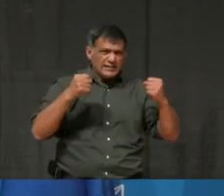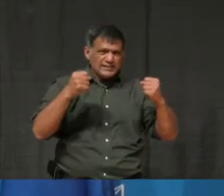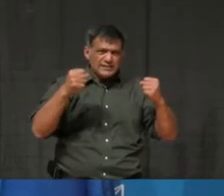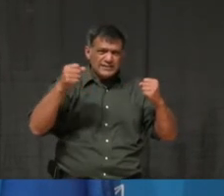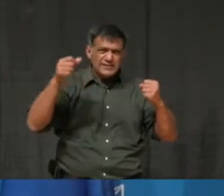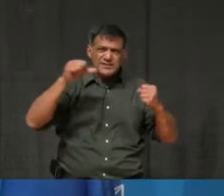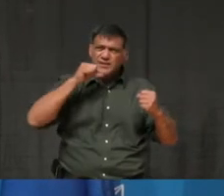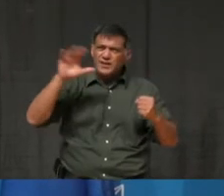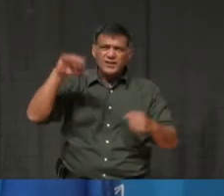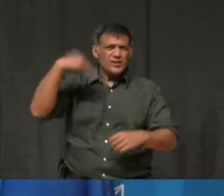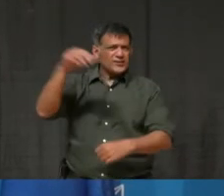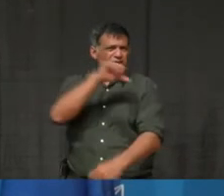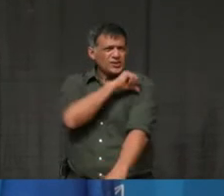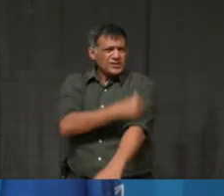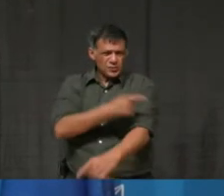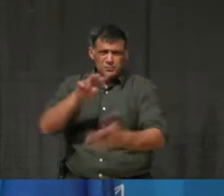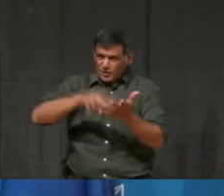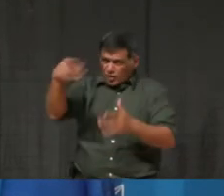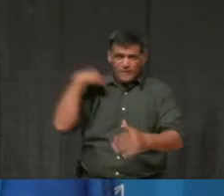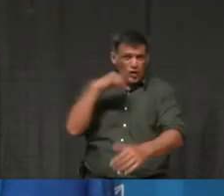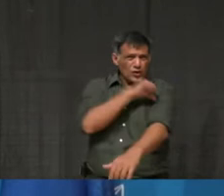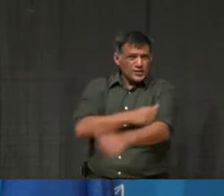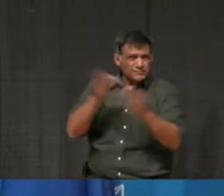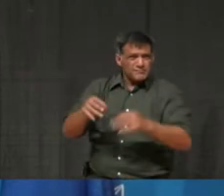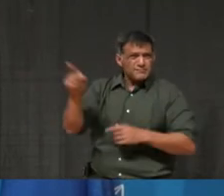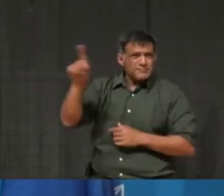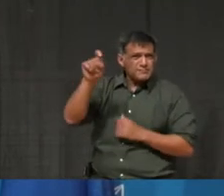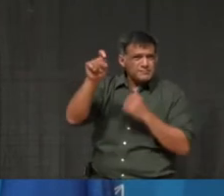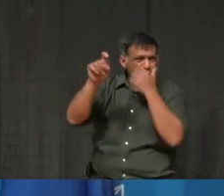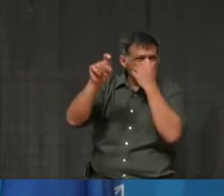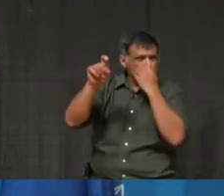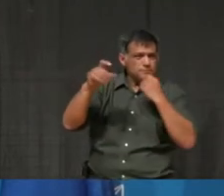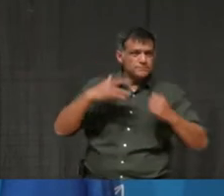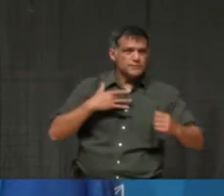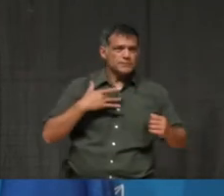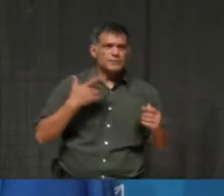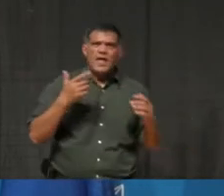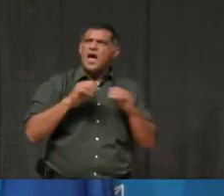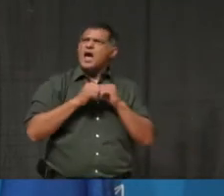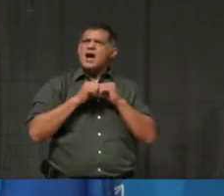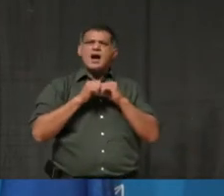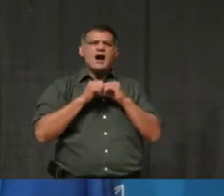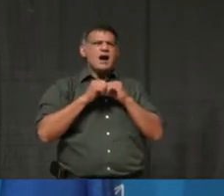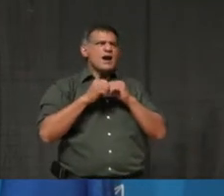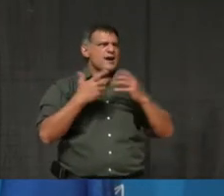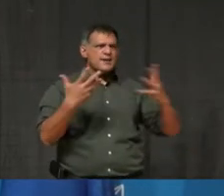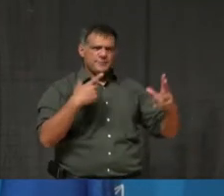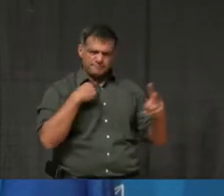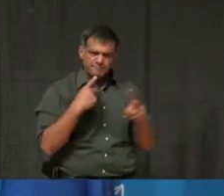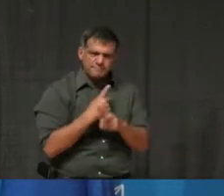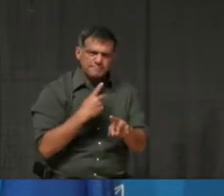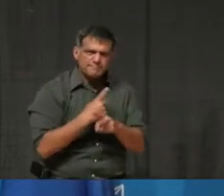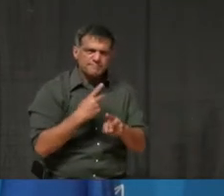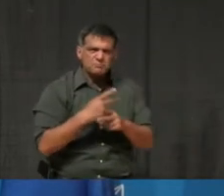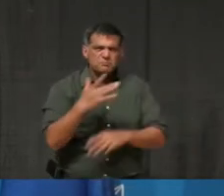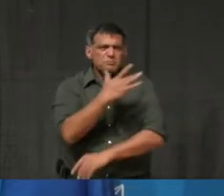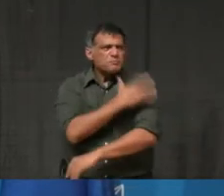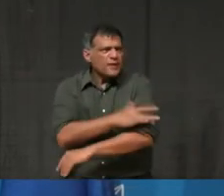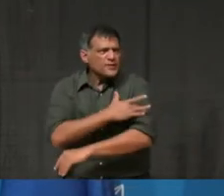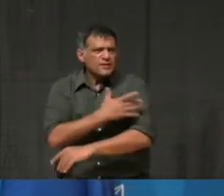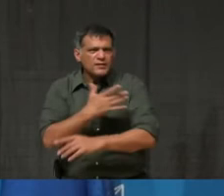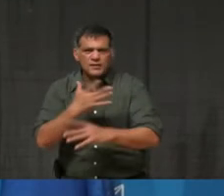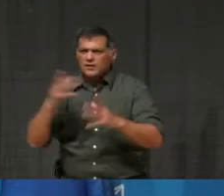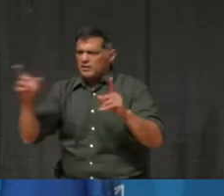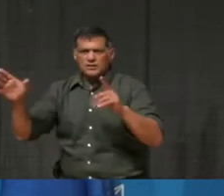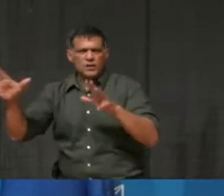have and this overall expediency of how kind of the province has responded. I'm just, this might be